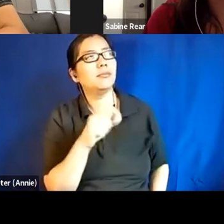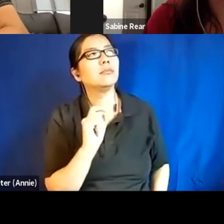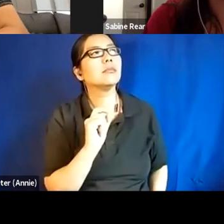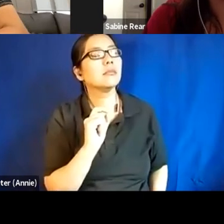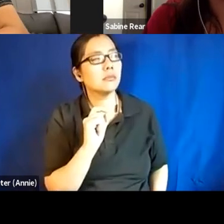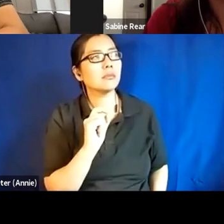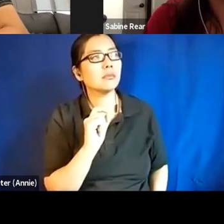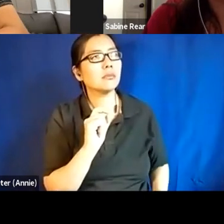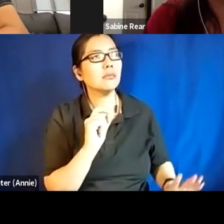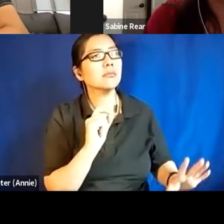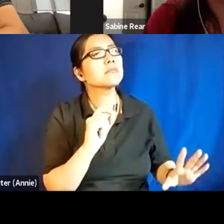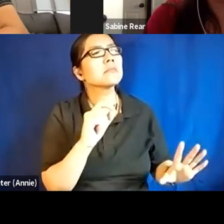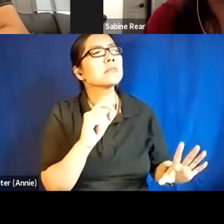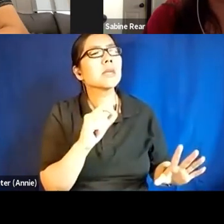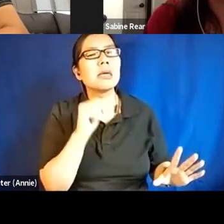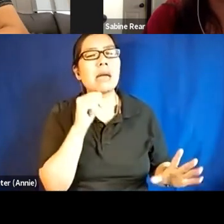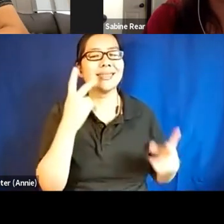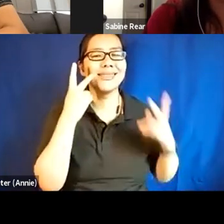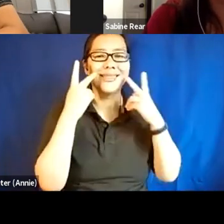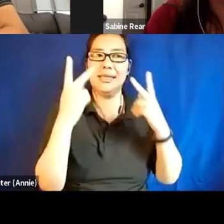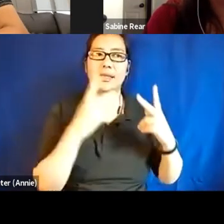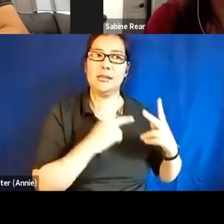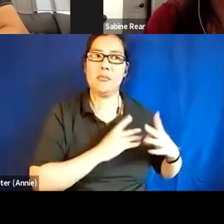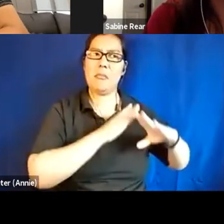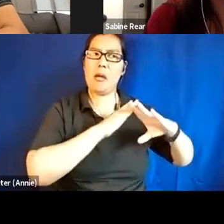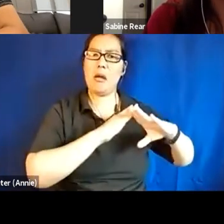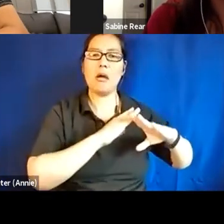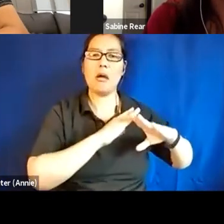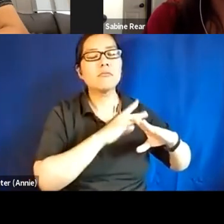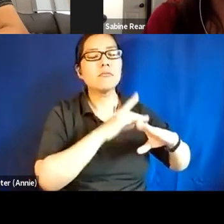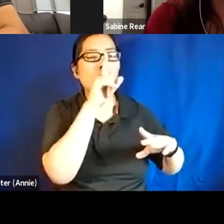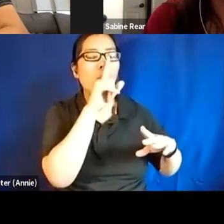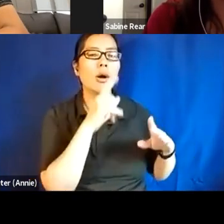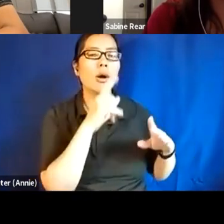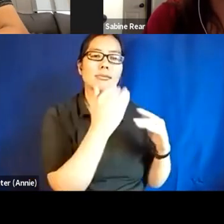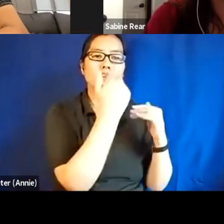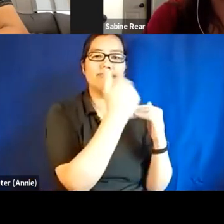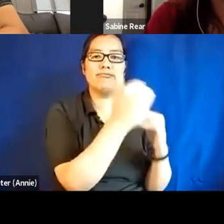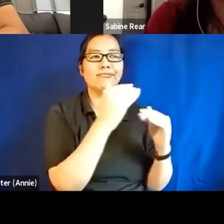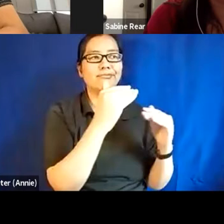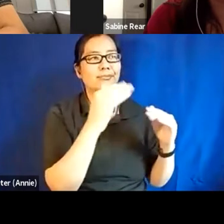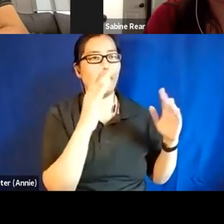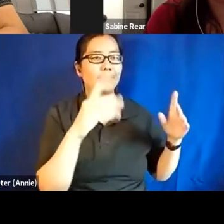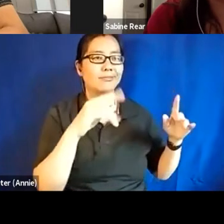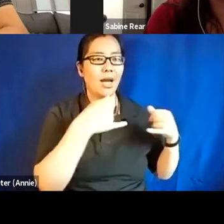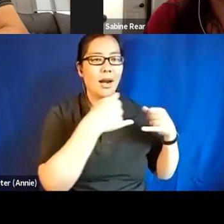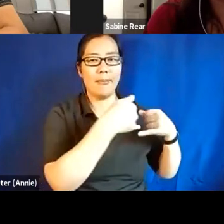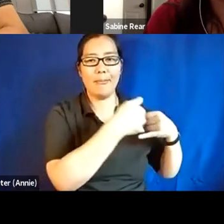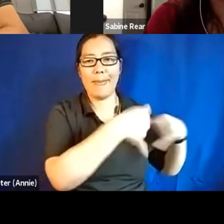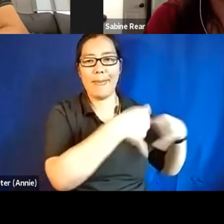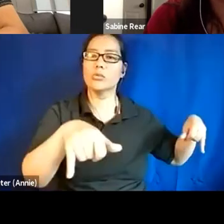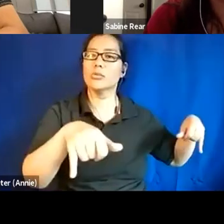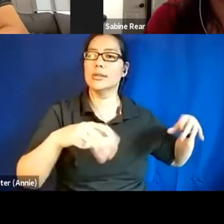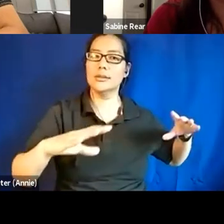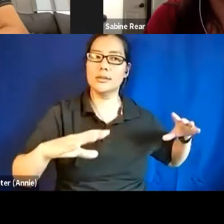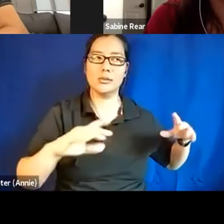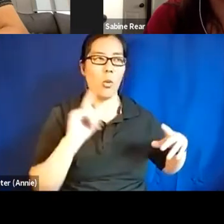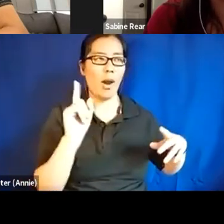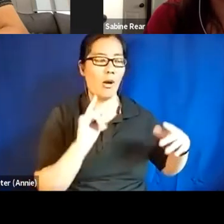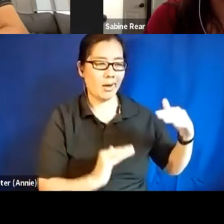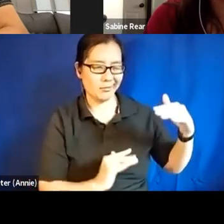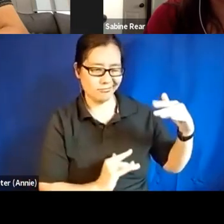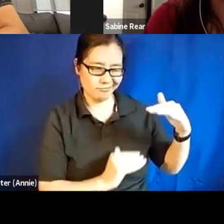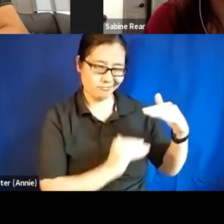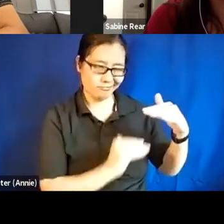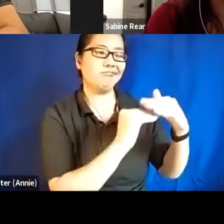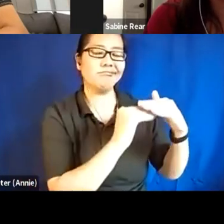boundary around the aesthetics that I find interesting, um, I, I find that really powerful. And that, that's something that really, um,